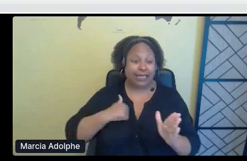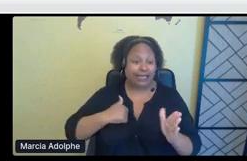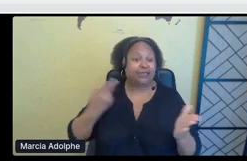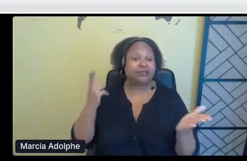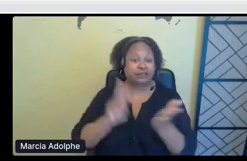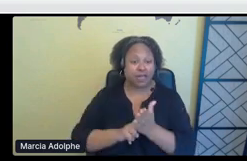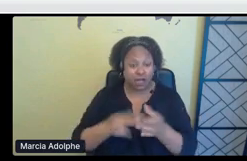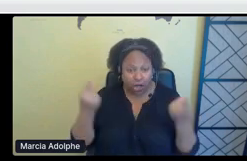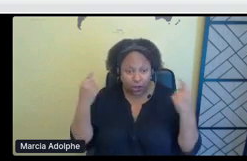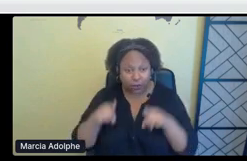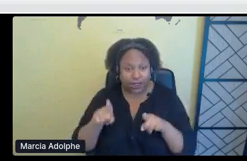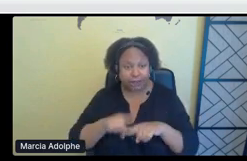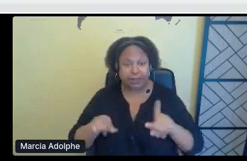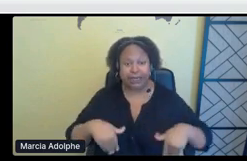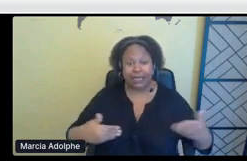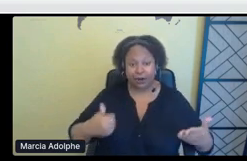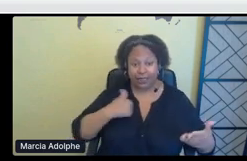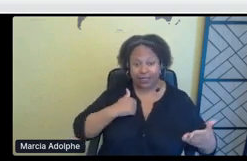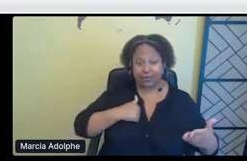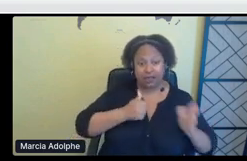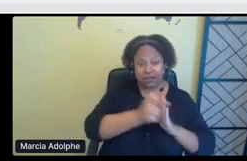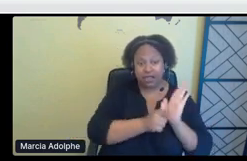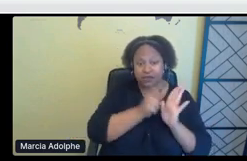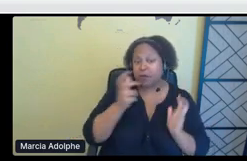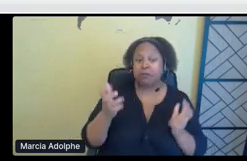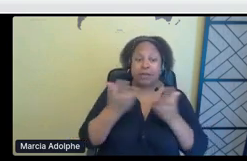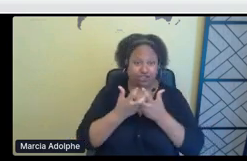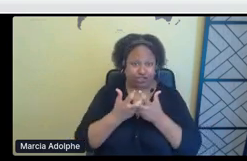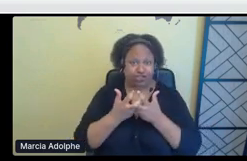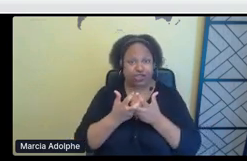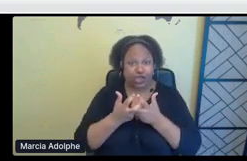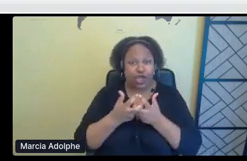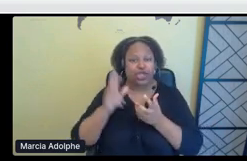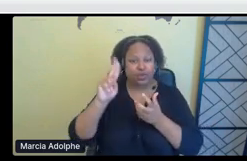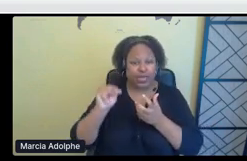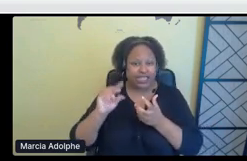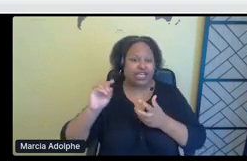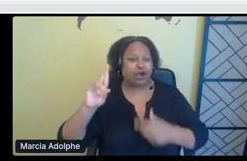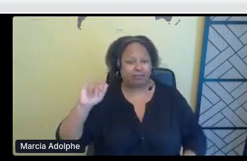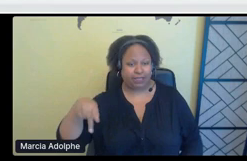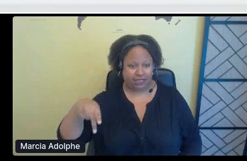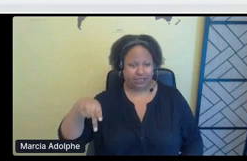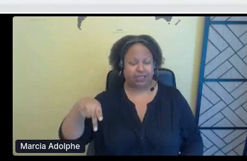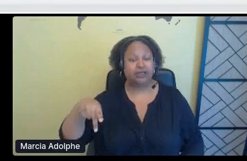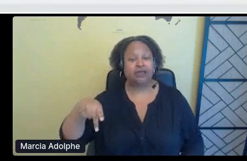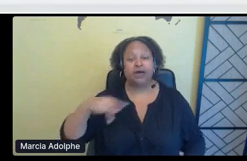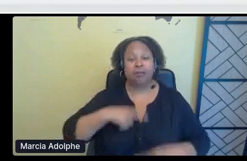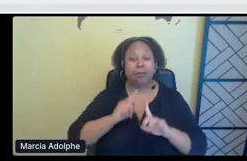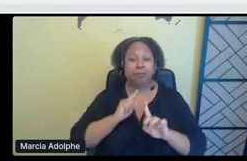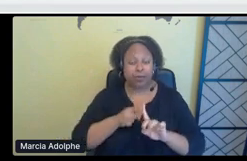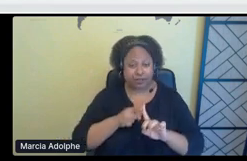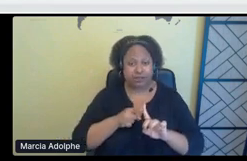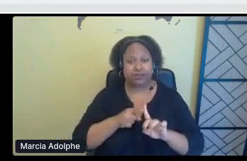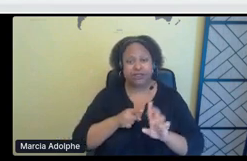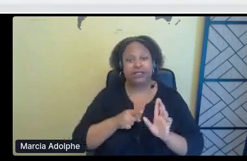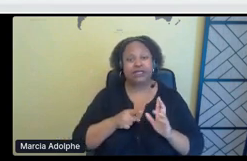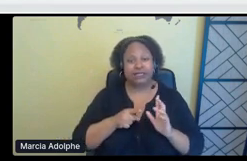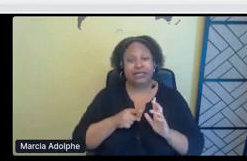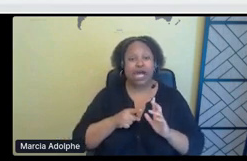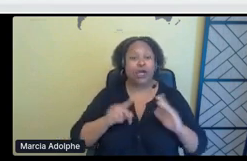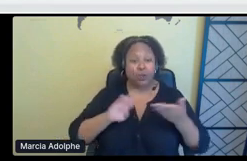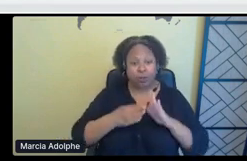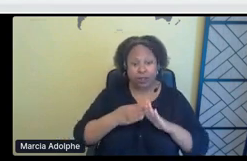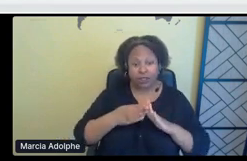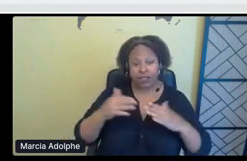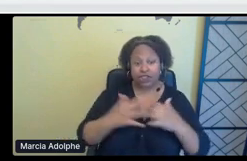accountable in this country. They just say, um, have had some nice lip service, but it essentially gives communities the ability to say no to